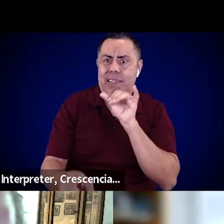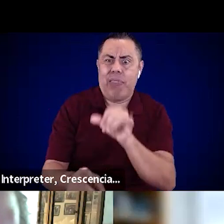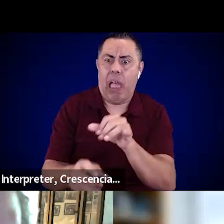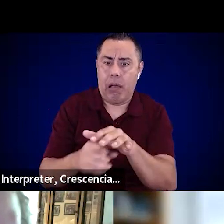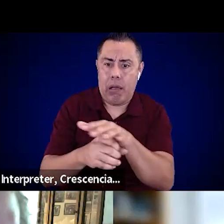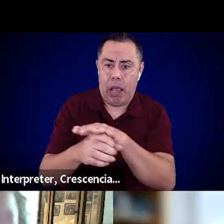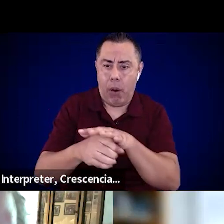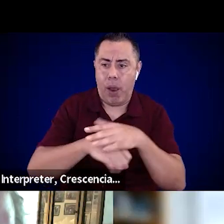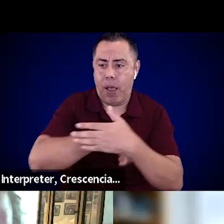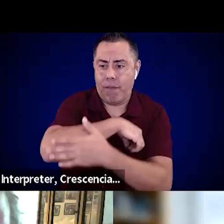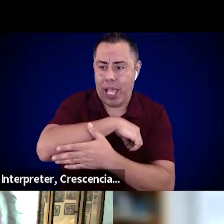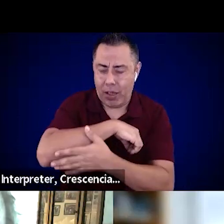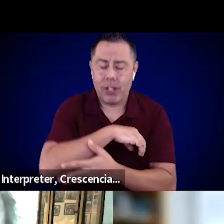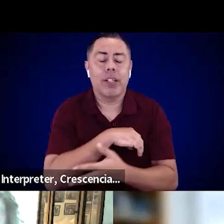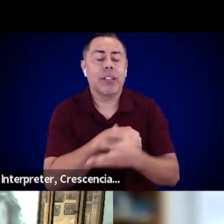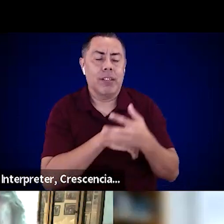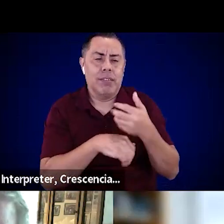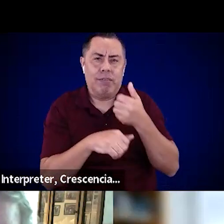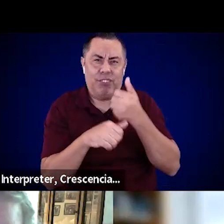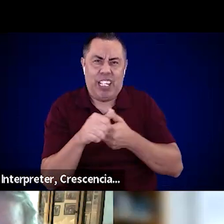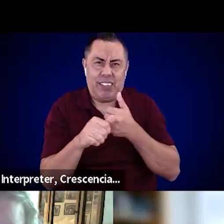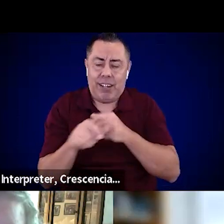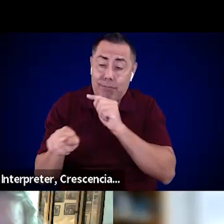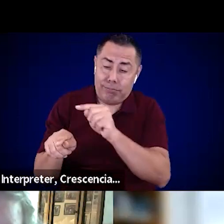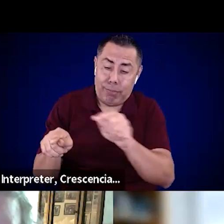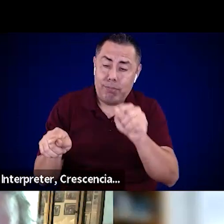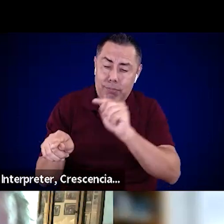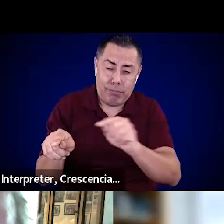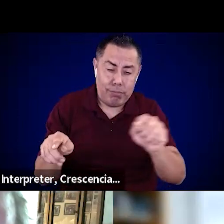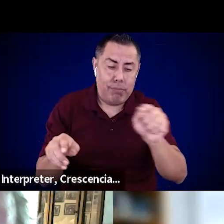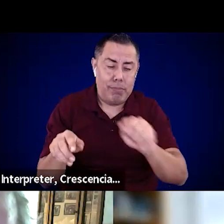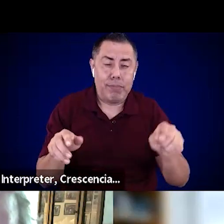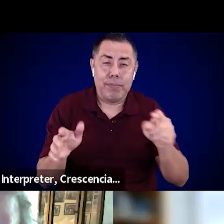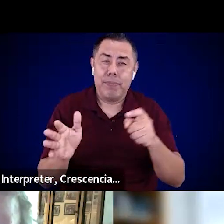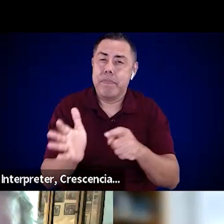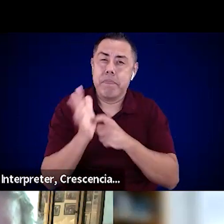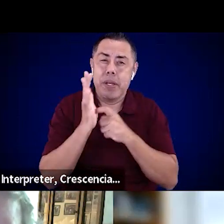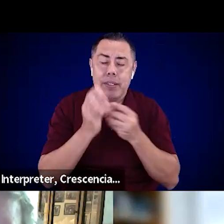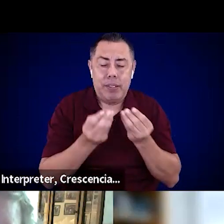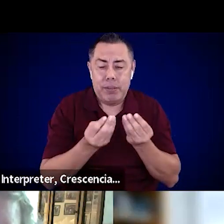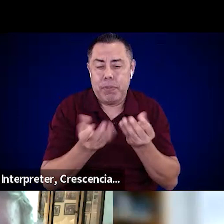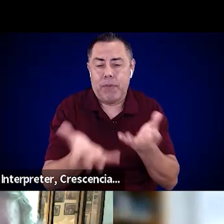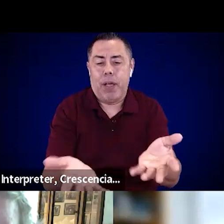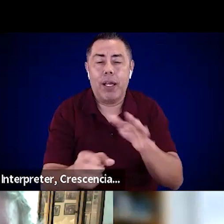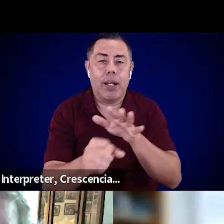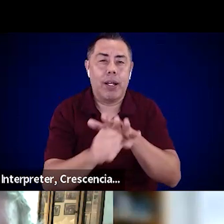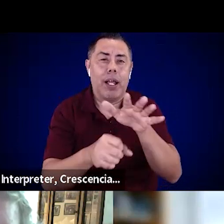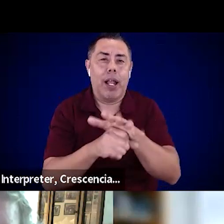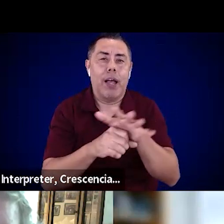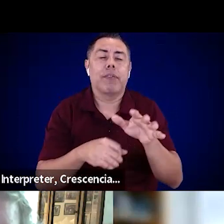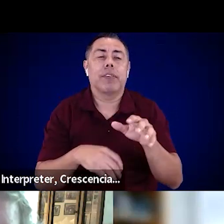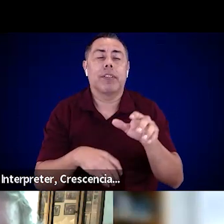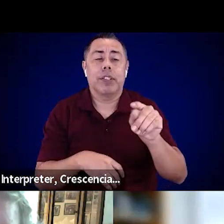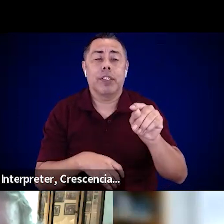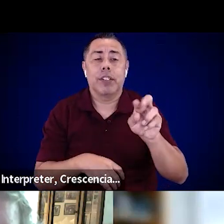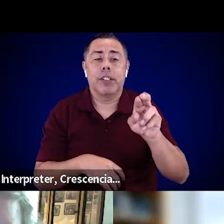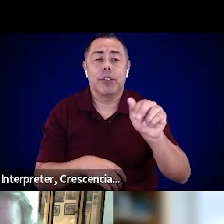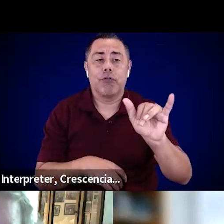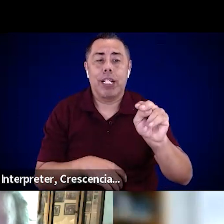uh, have, uh, training, uh, drills so that people